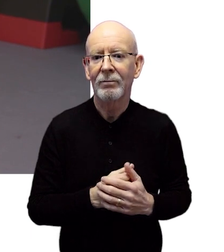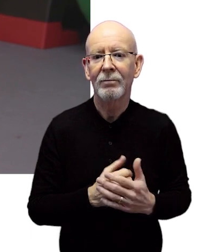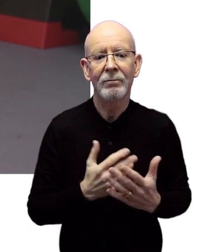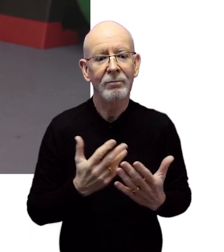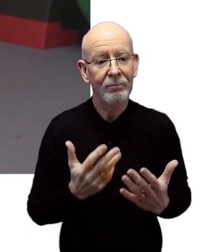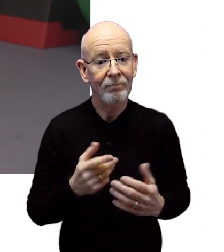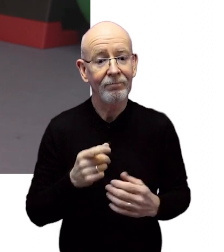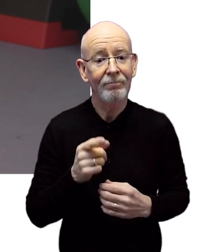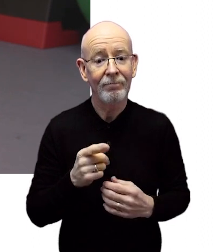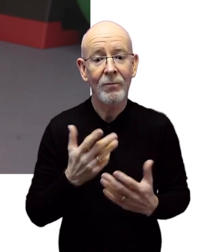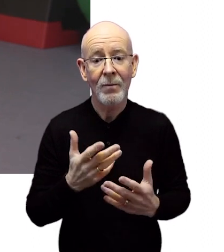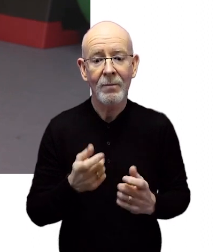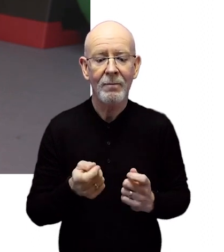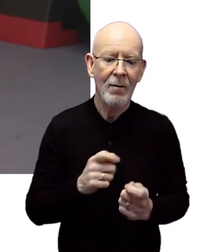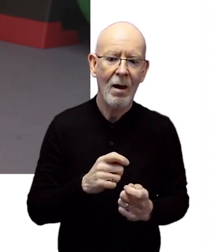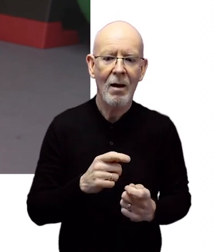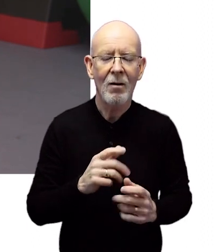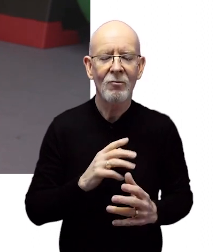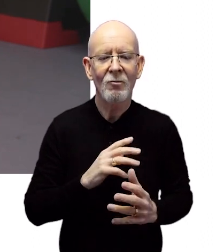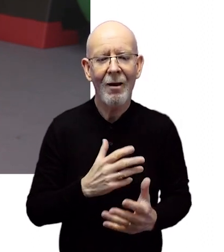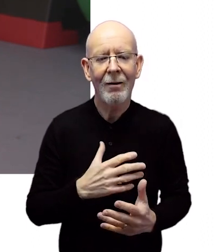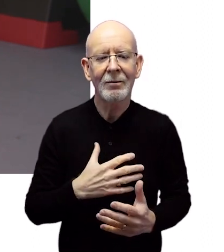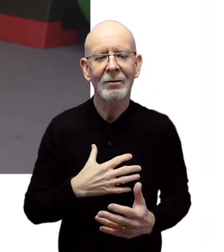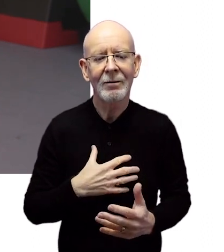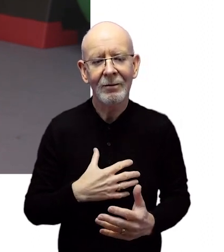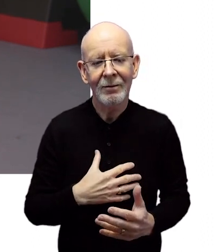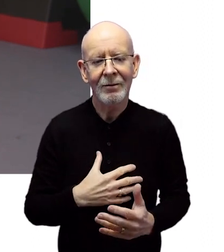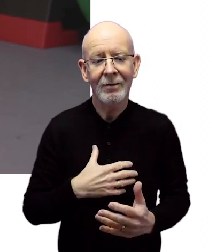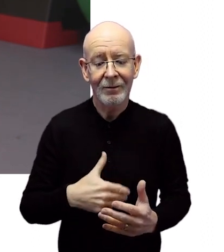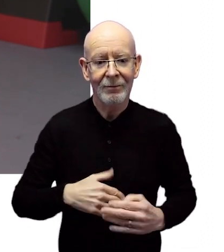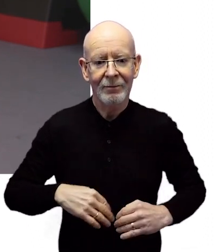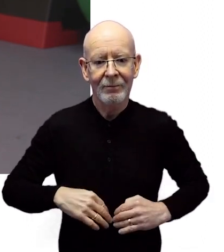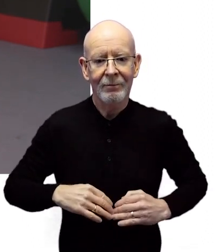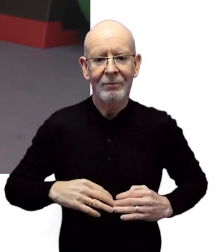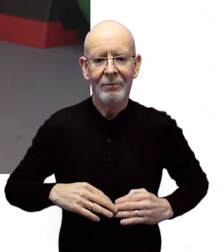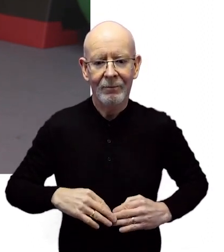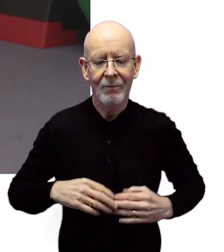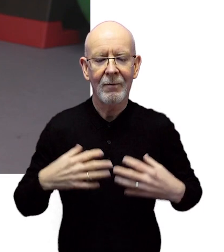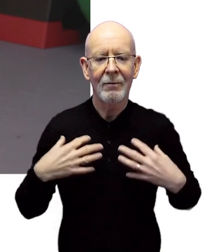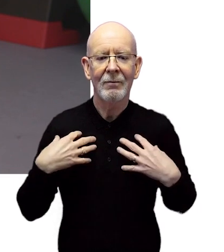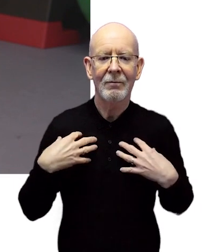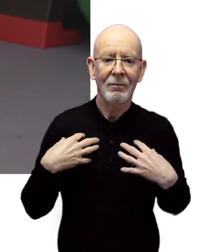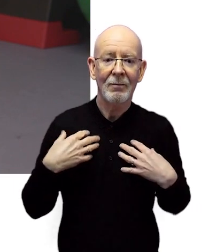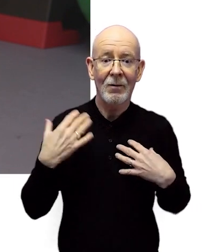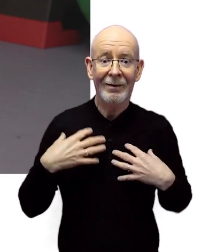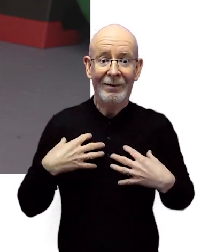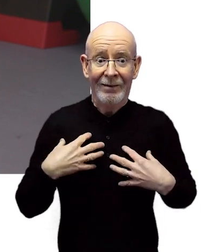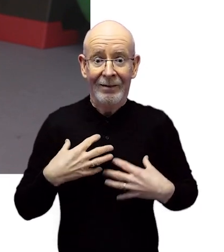And now Lou is going to switch back to some relaxed tummy breaths, softening her shoulders and her neck.